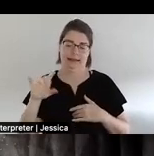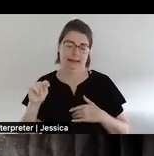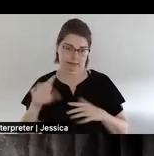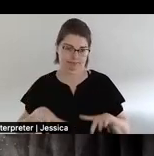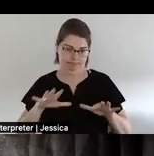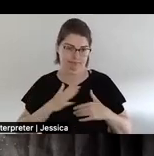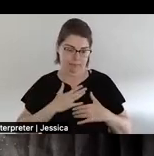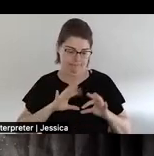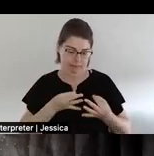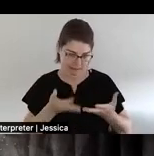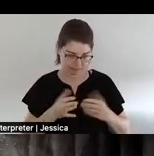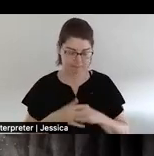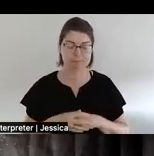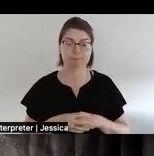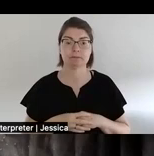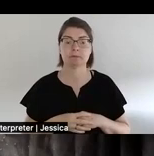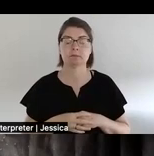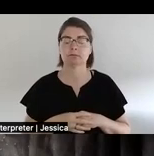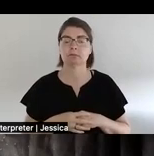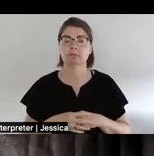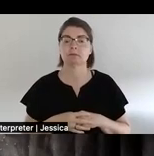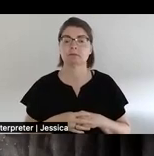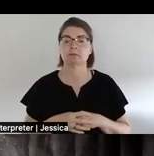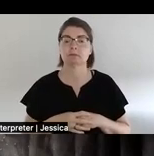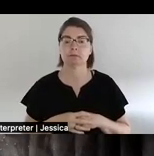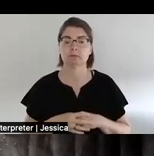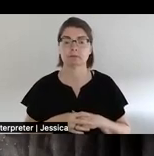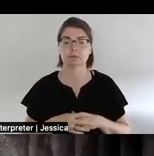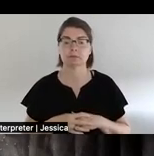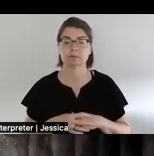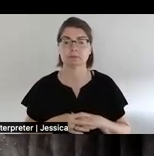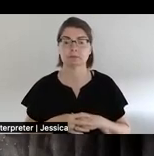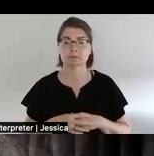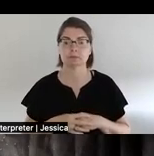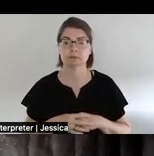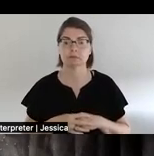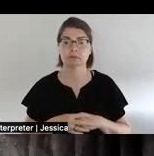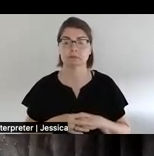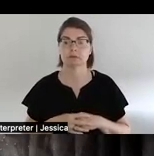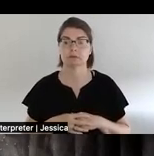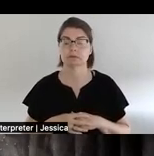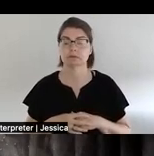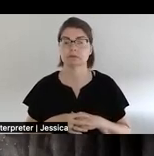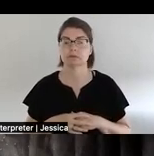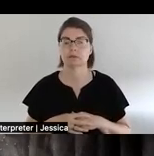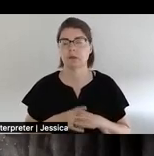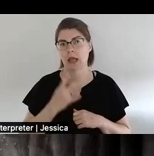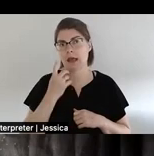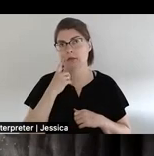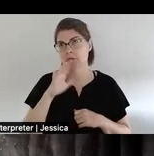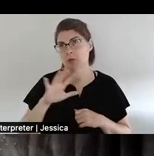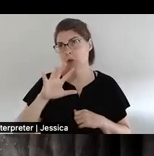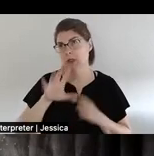I discovered in the, it was about 2006